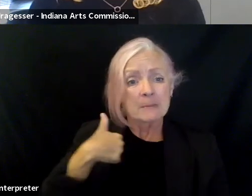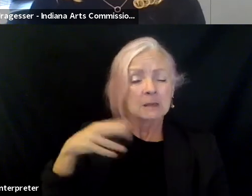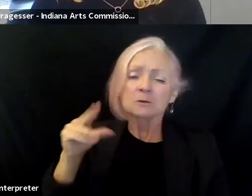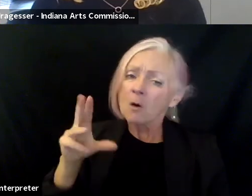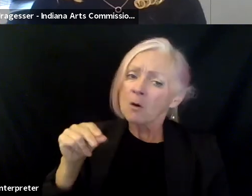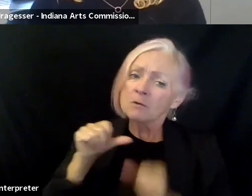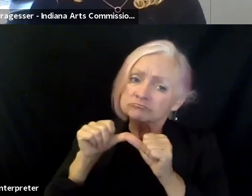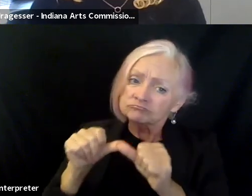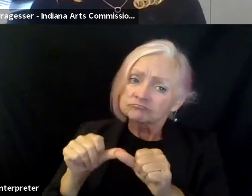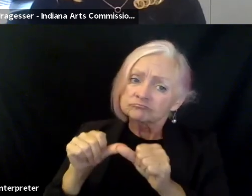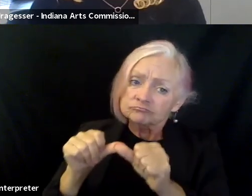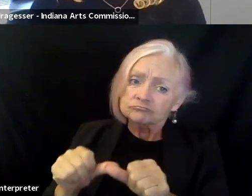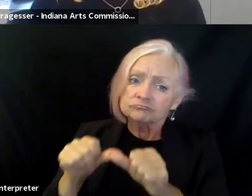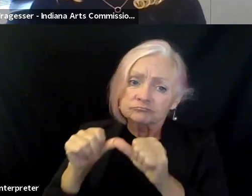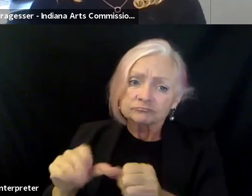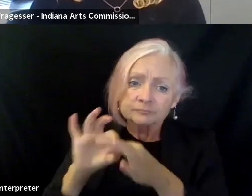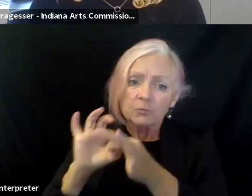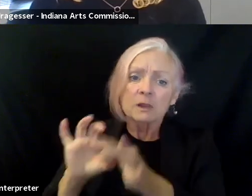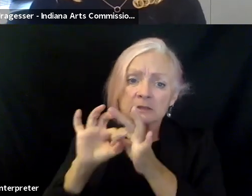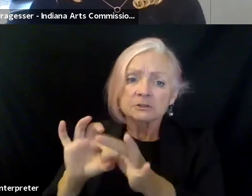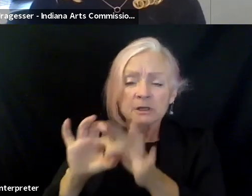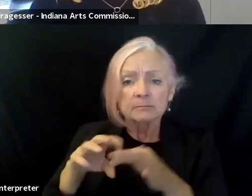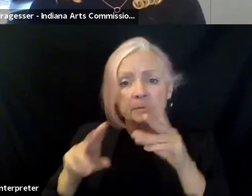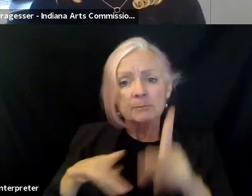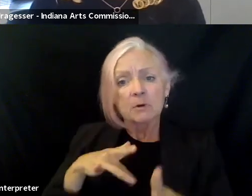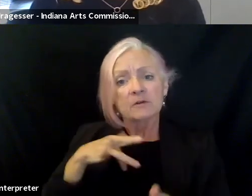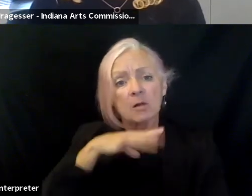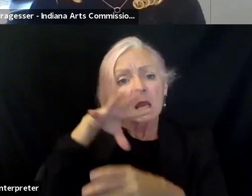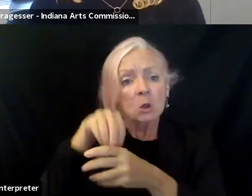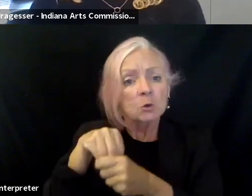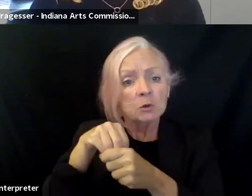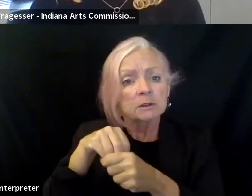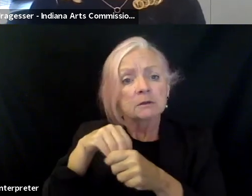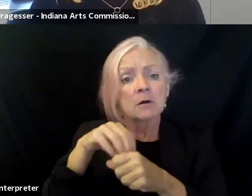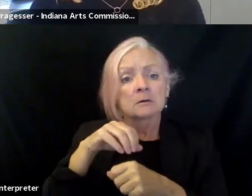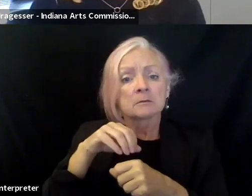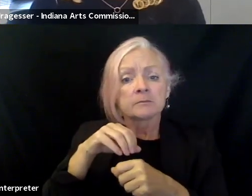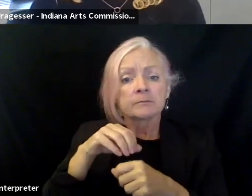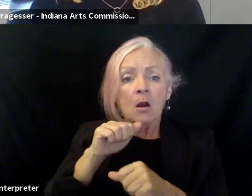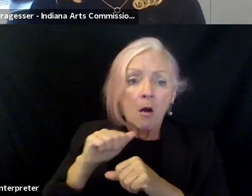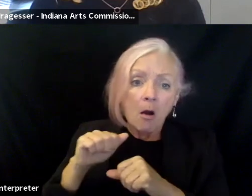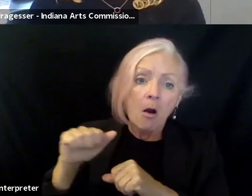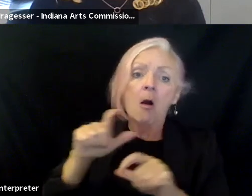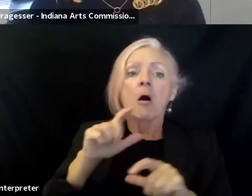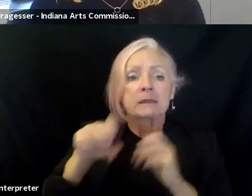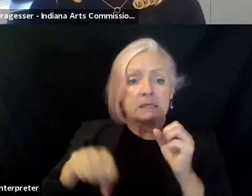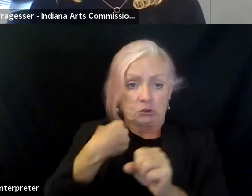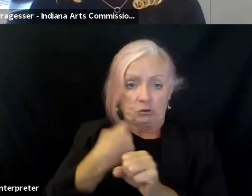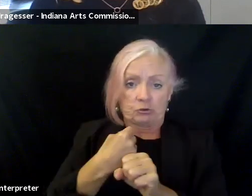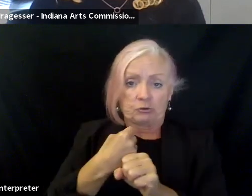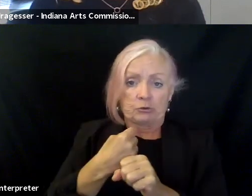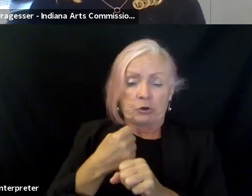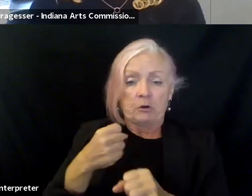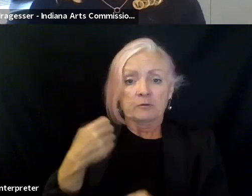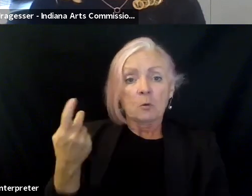over time. So people feel included all year round. For Palermo and I, we brought all these groups